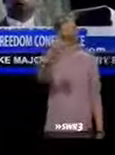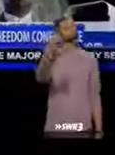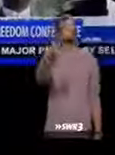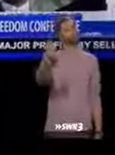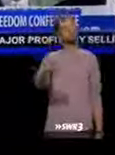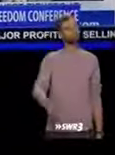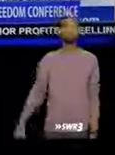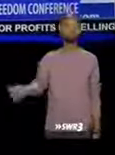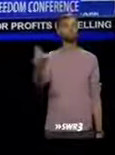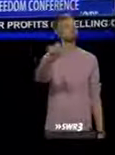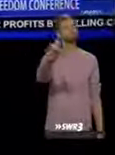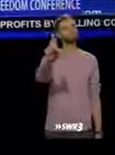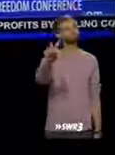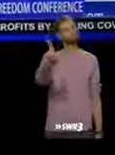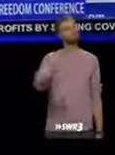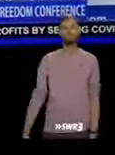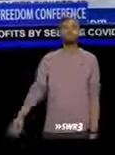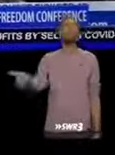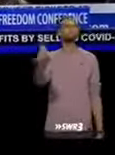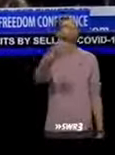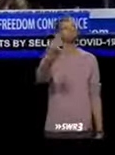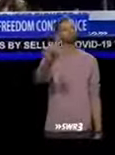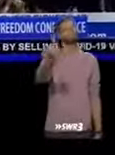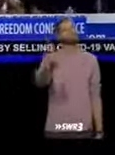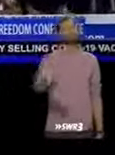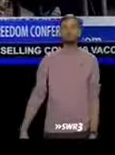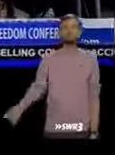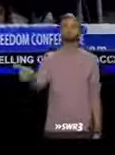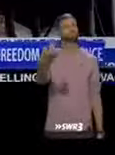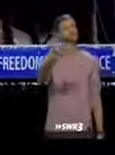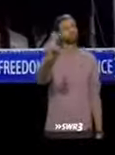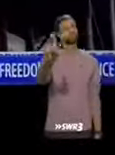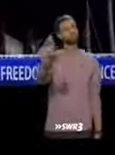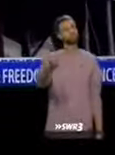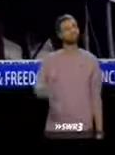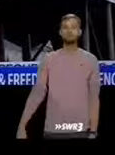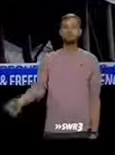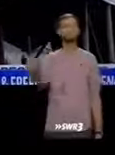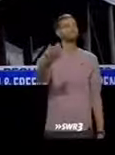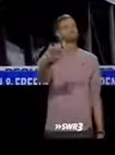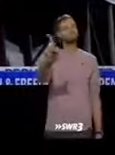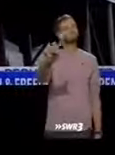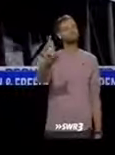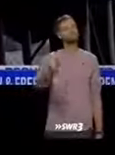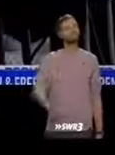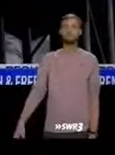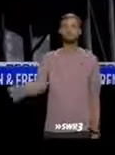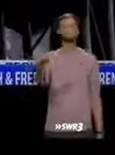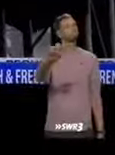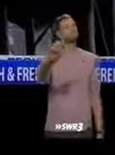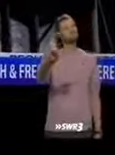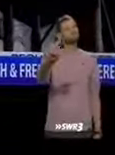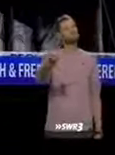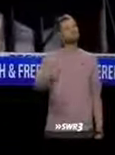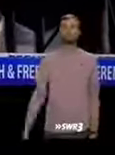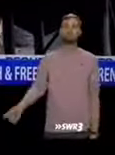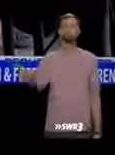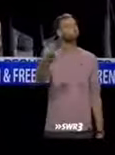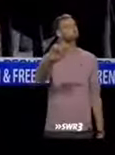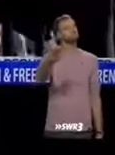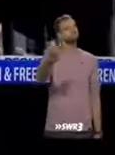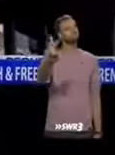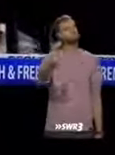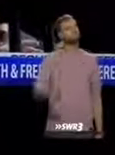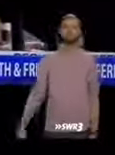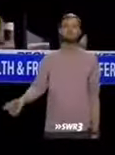Thank you. All right. So there is Luciferase SM-102. That can track you.